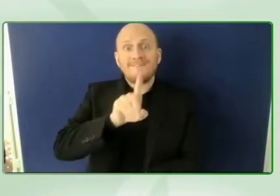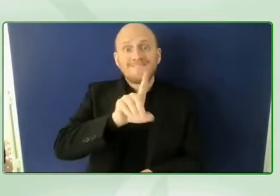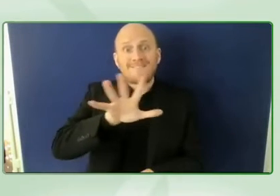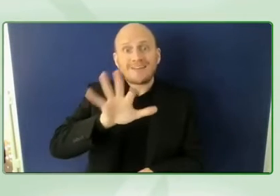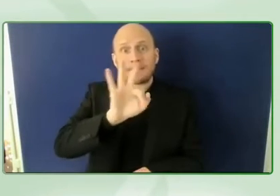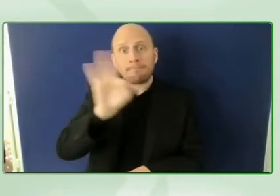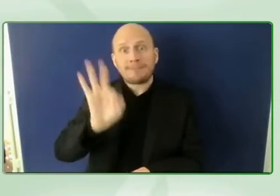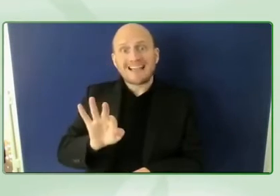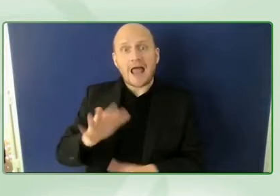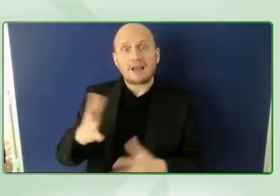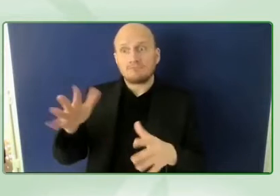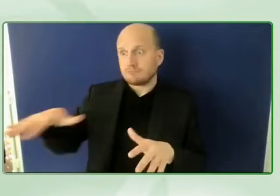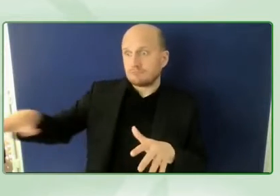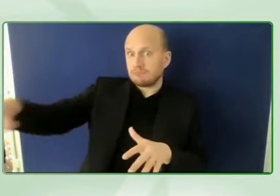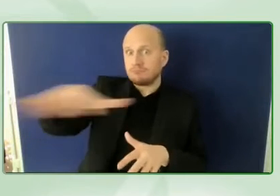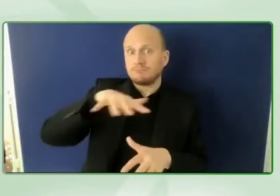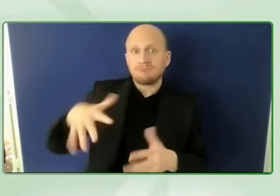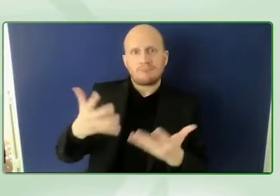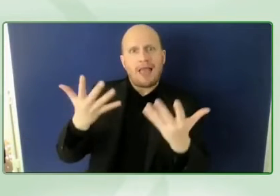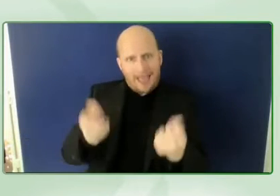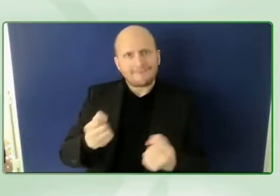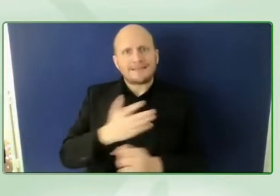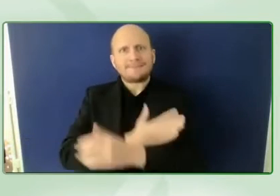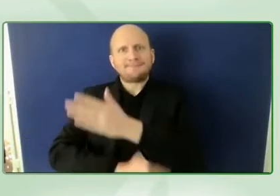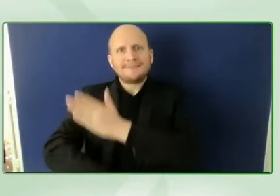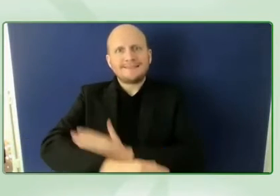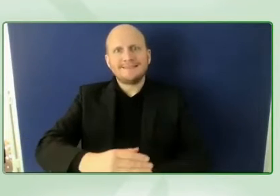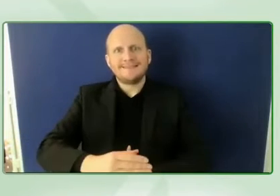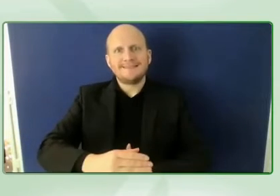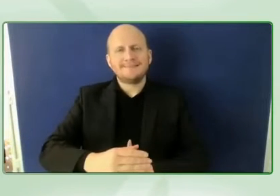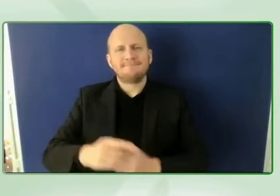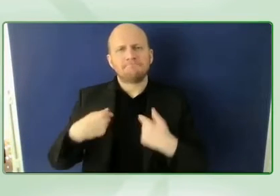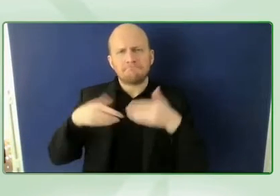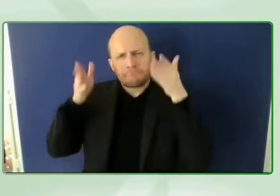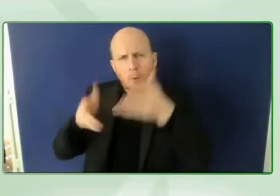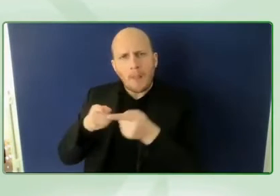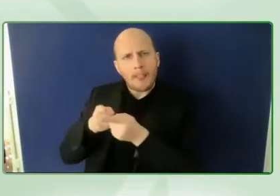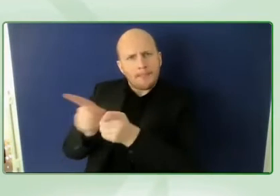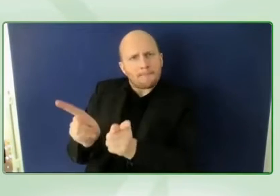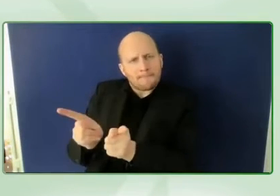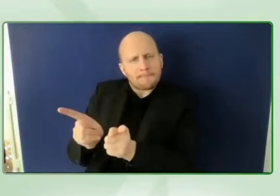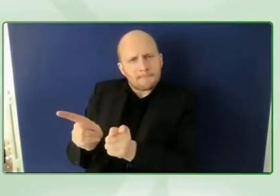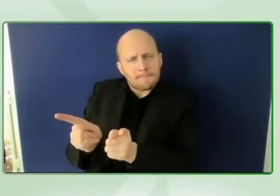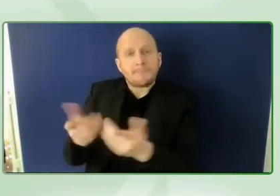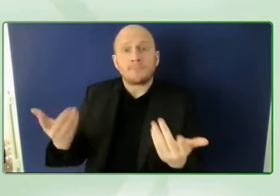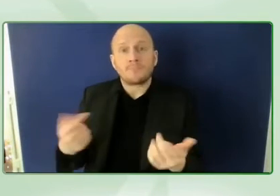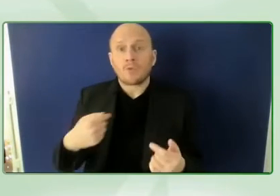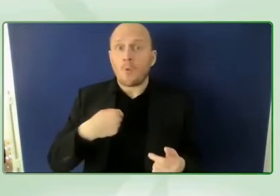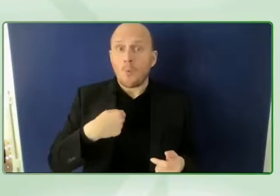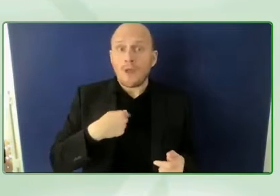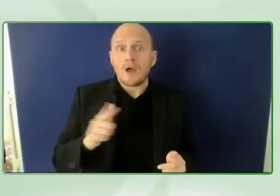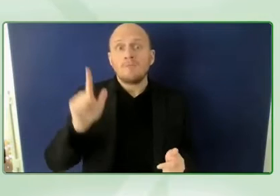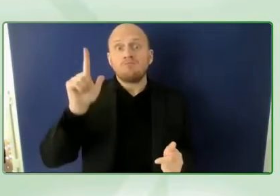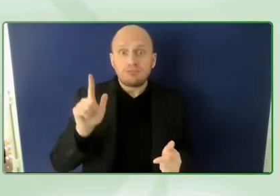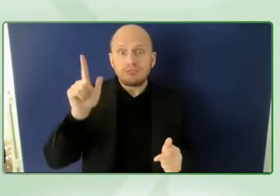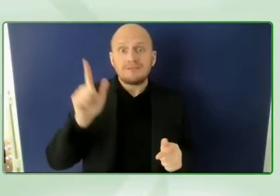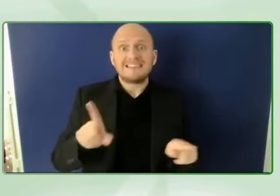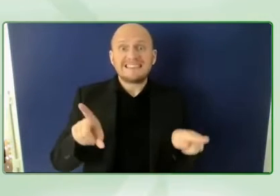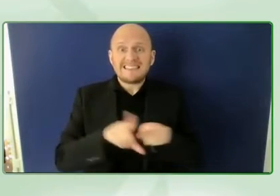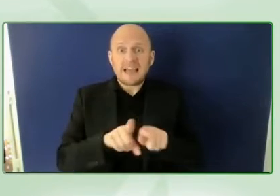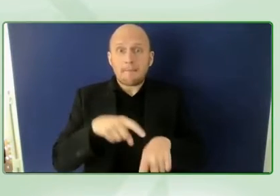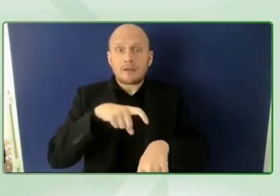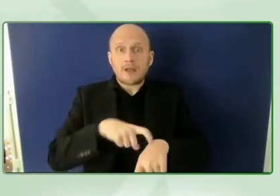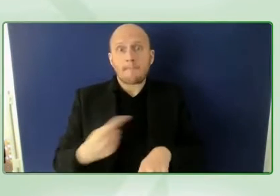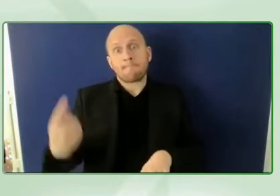significant achievement since then we've obviously launched with the 15 we launched it around the tokyo 2020 paralympics and